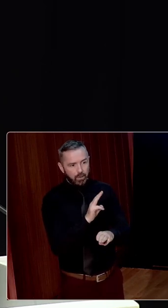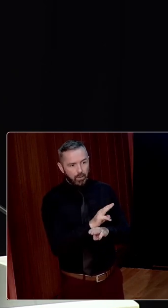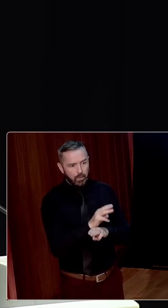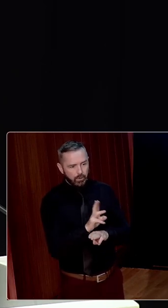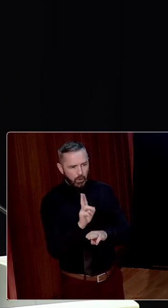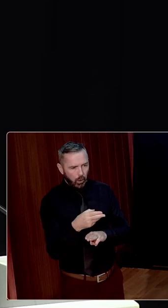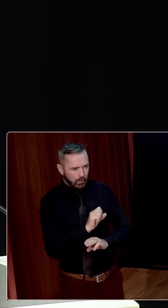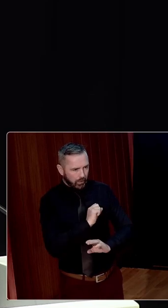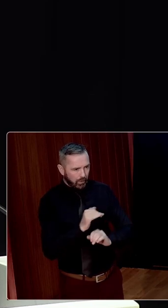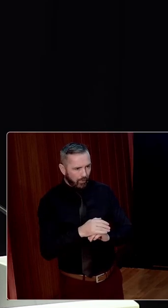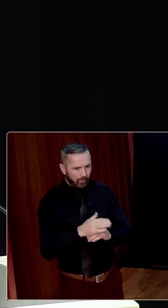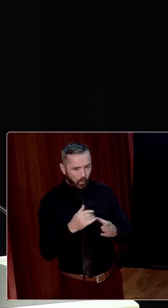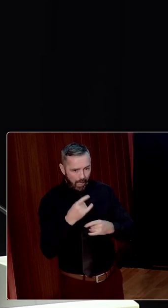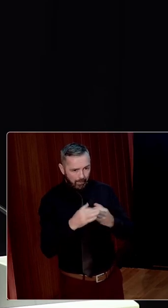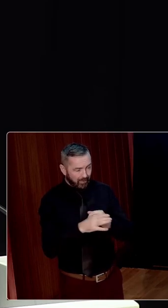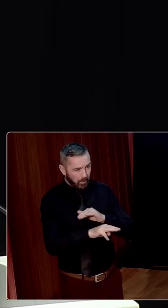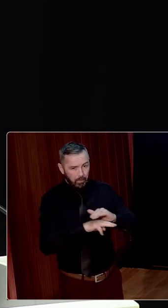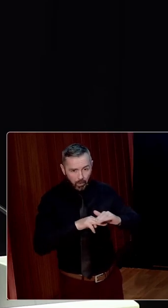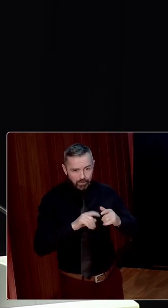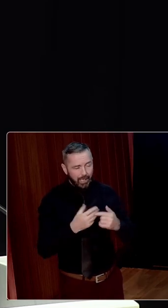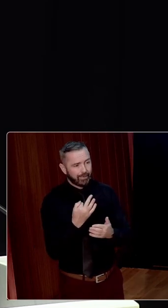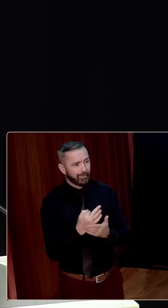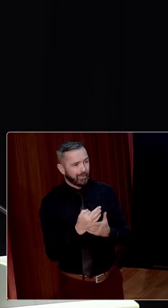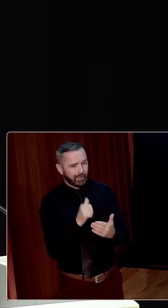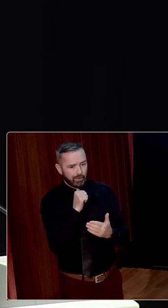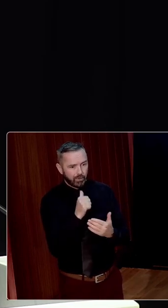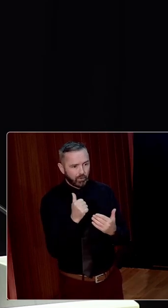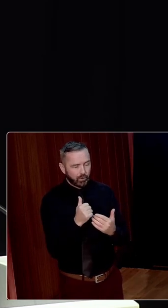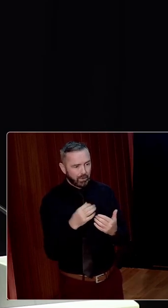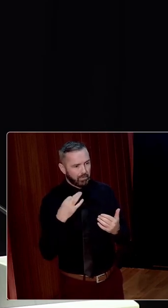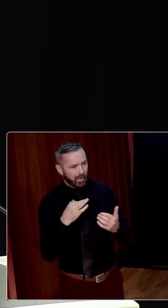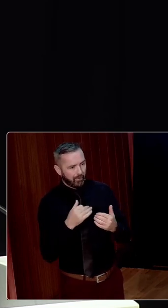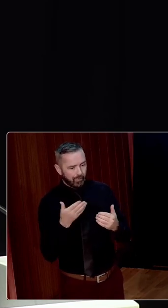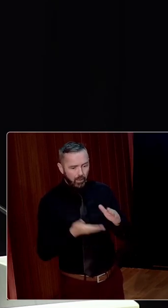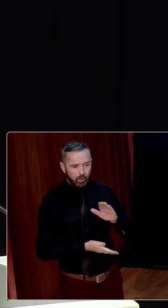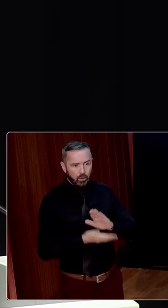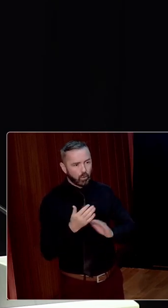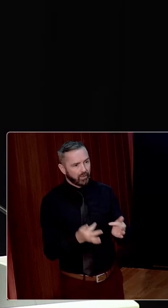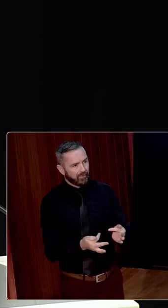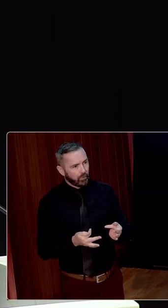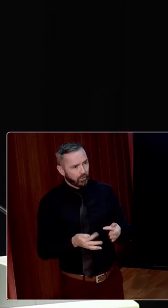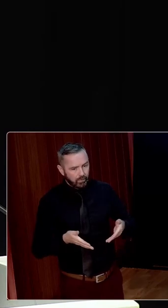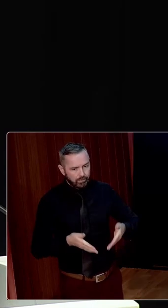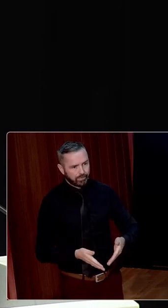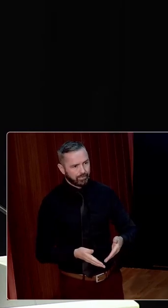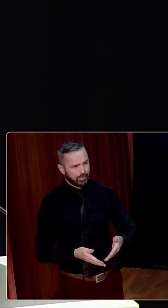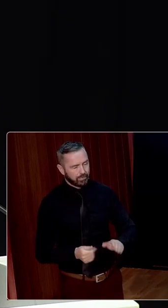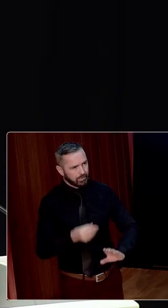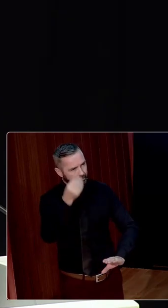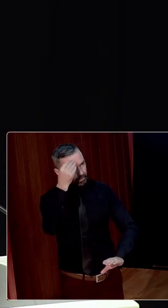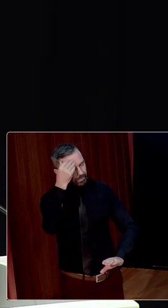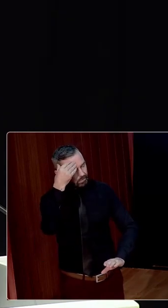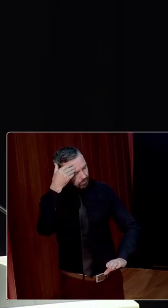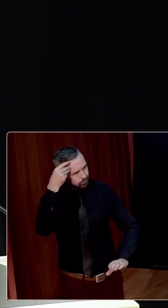uncertainty to his fate for months, and the fact that she had not the consolation of being present at his funeral played on the applicant's mind to